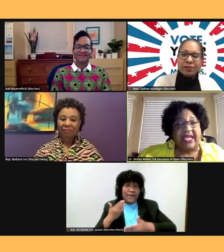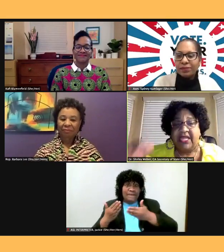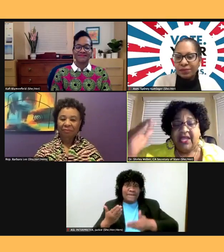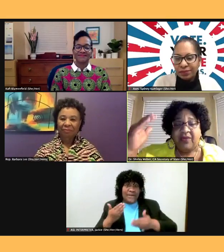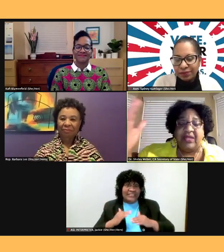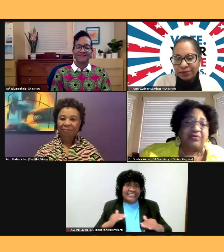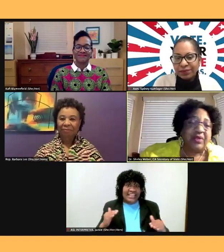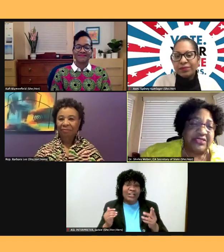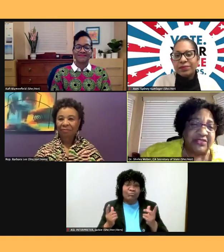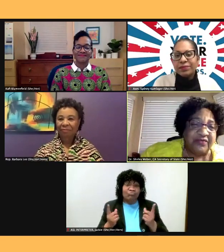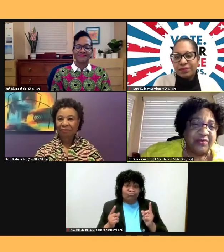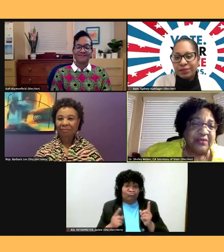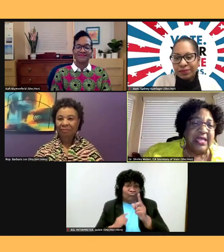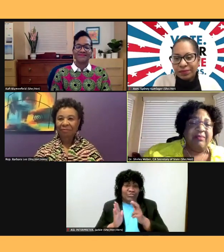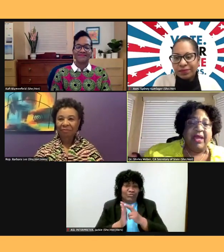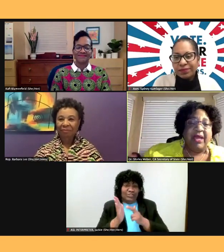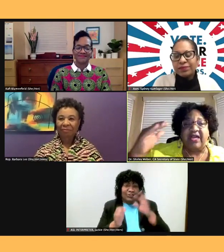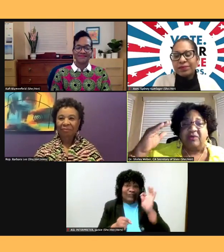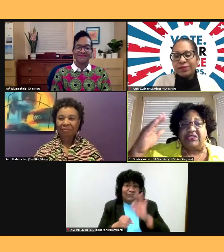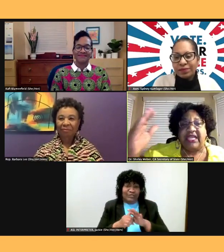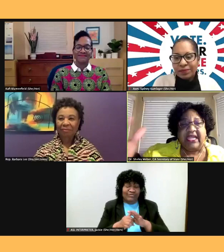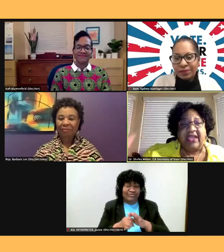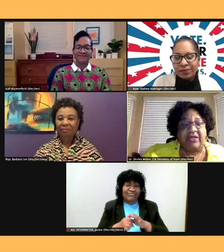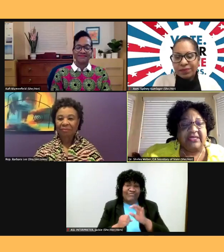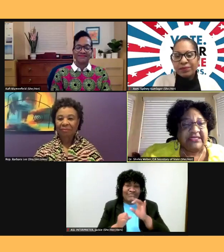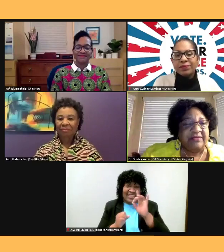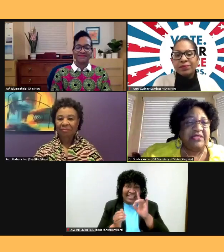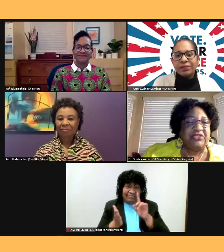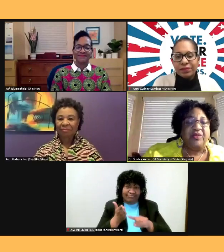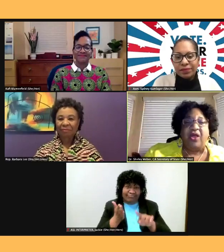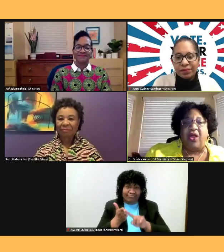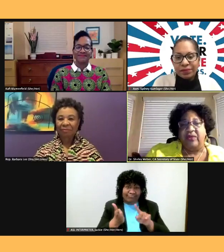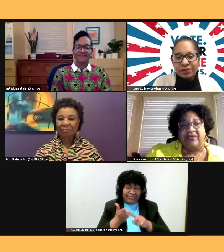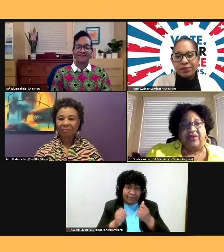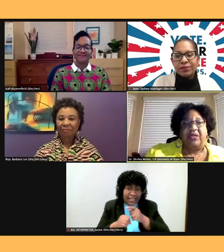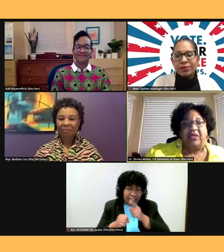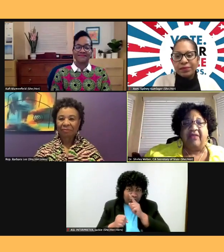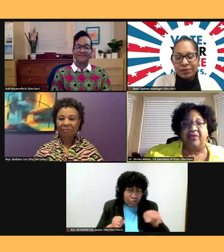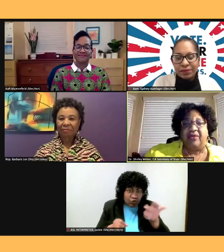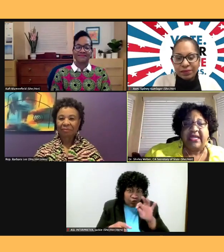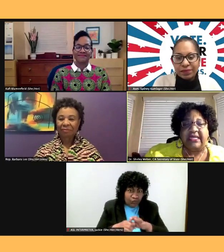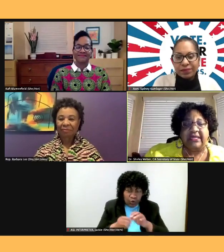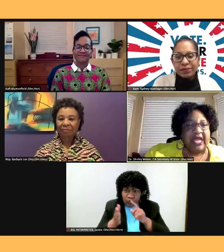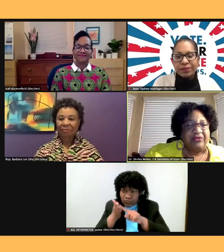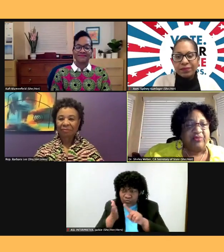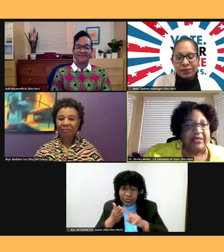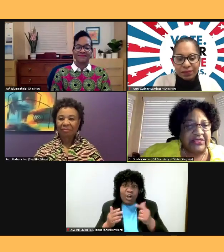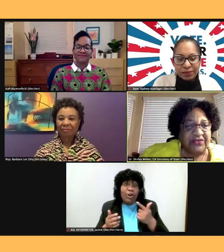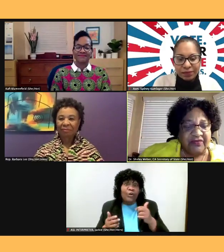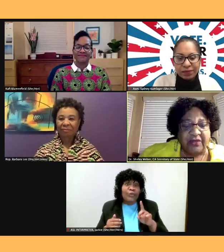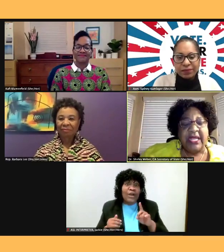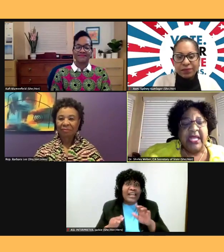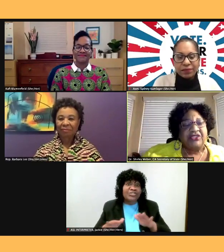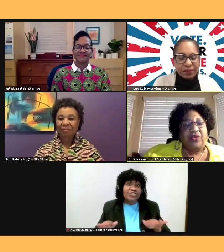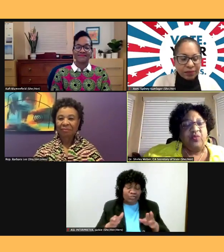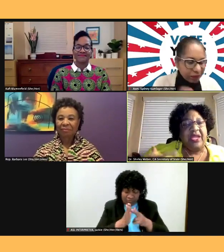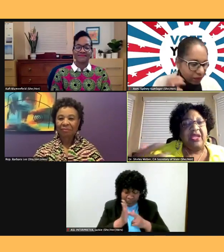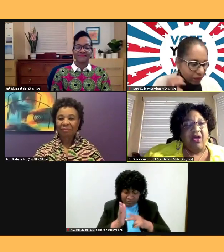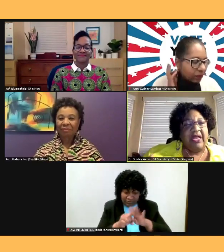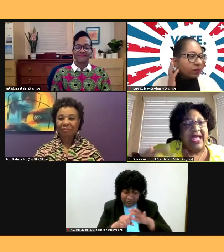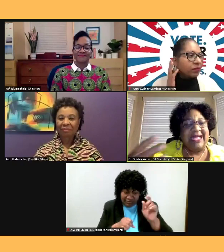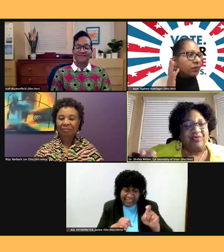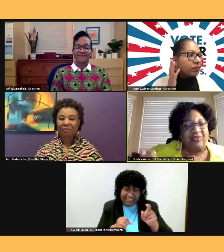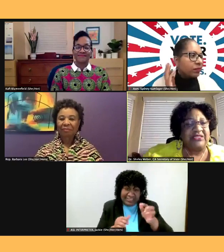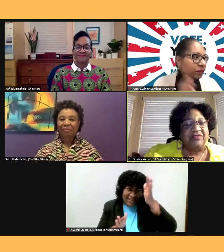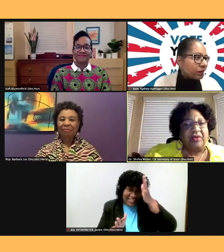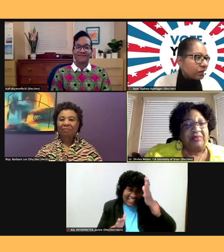register to vote. My father would check every election to make sure we all went to vote. Every grandkid had to register to vote. So we all had to register to vote